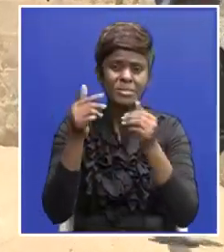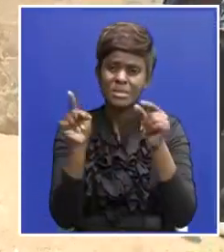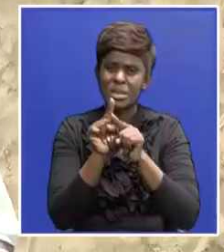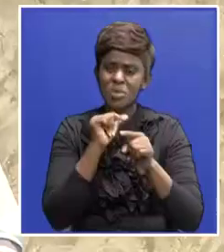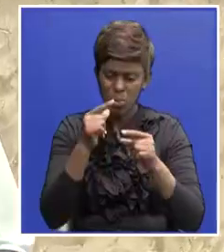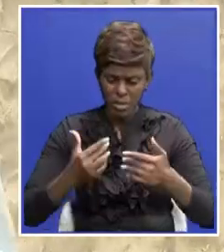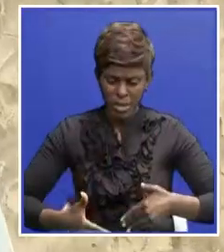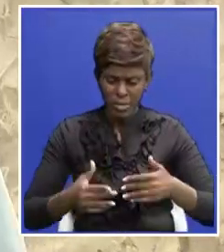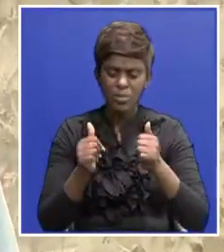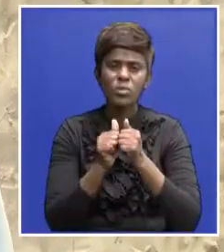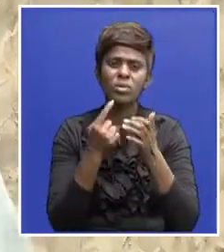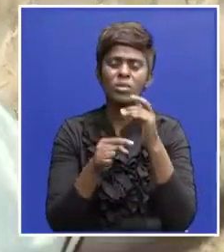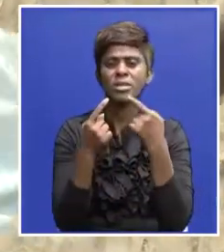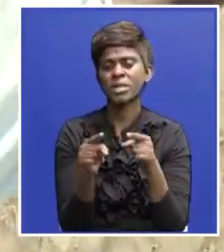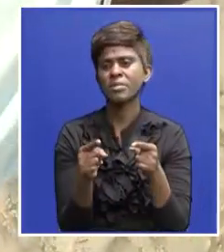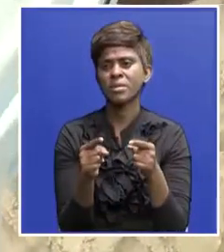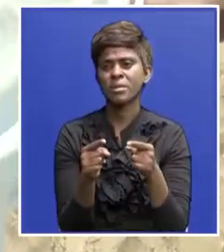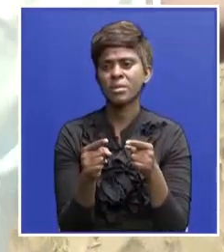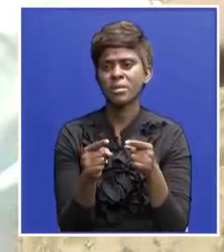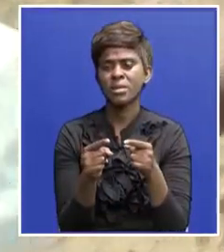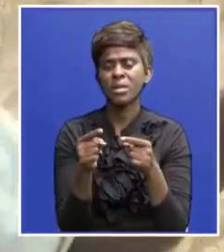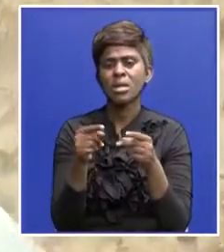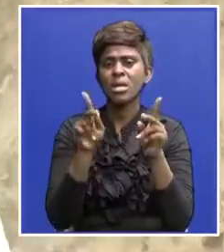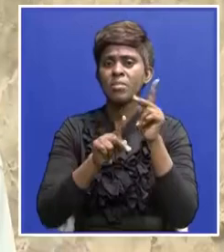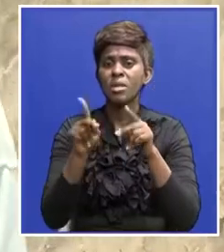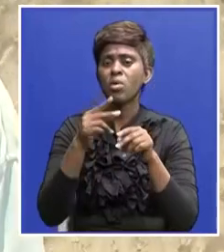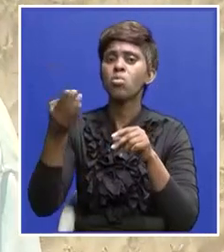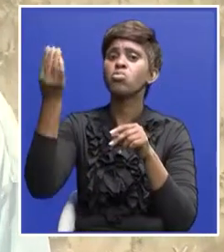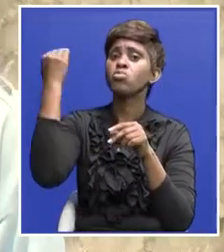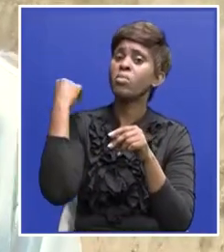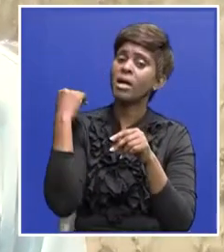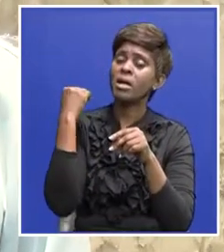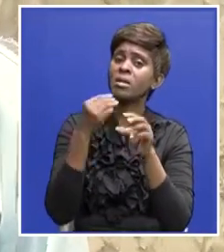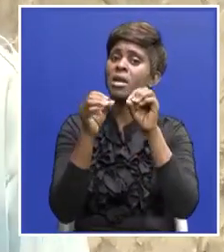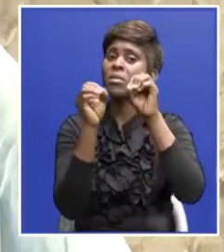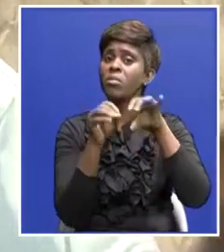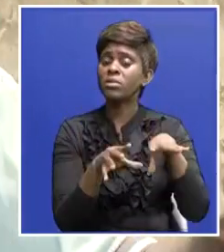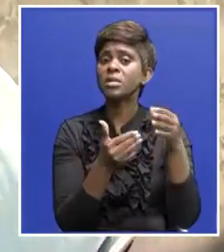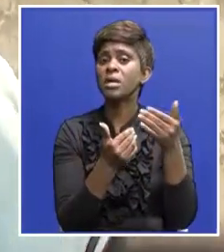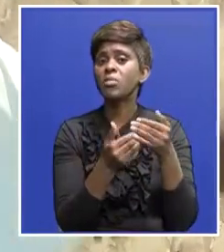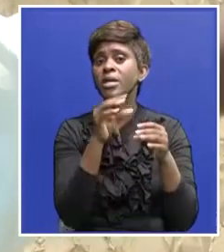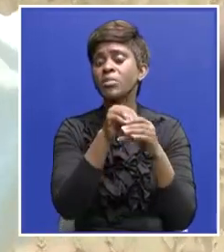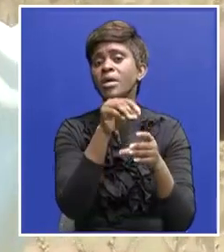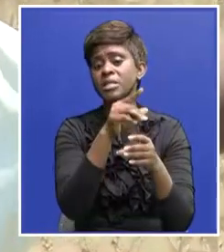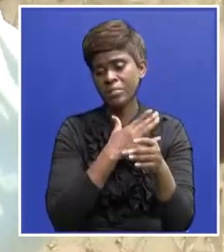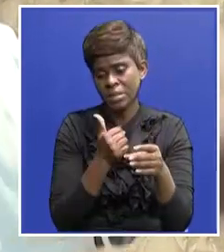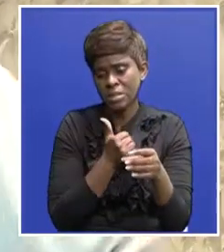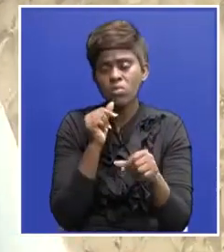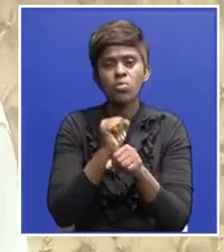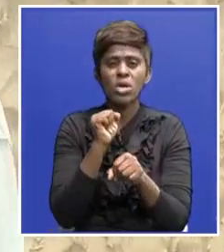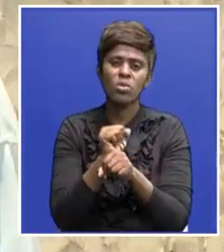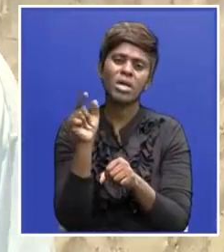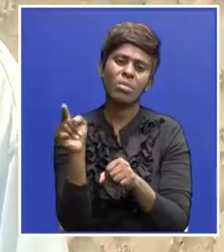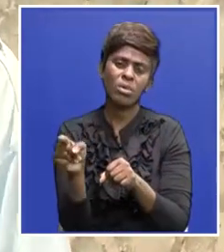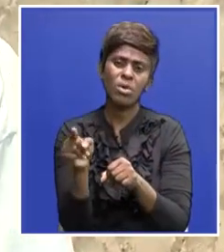displeased with what has happened I